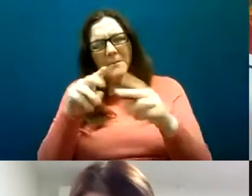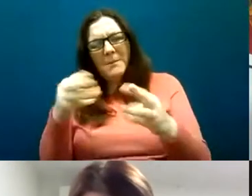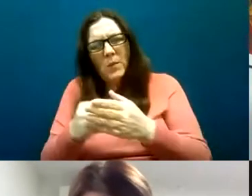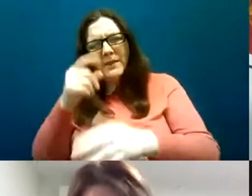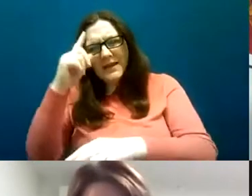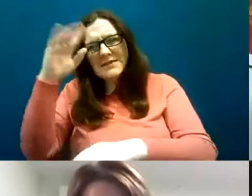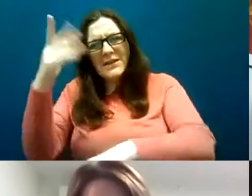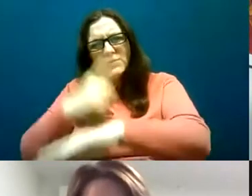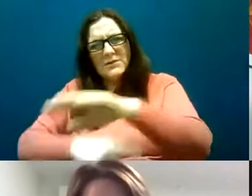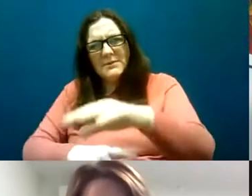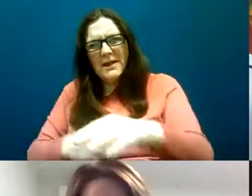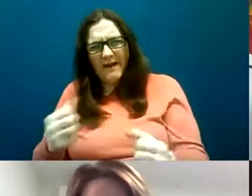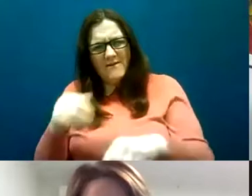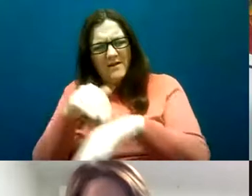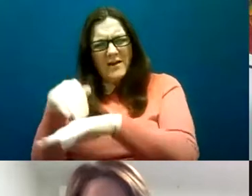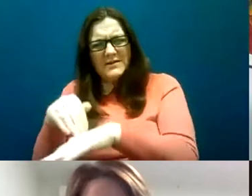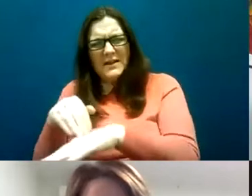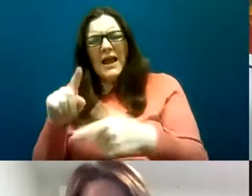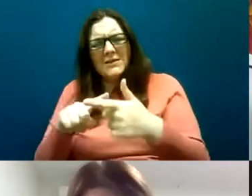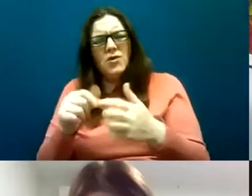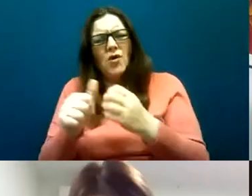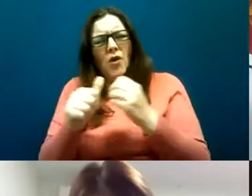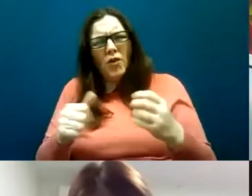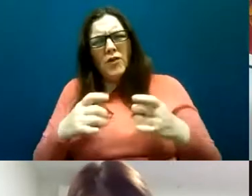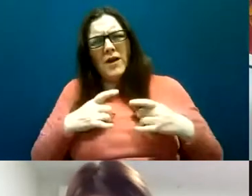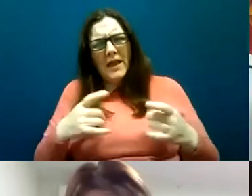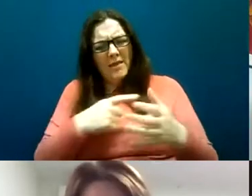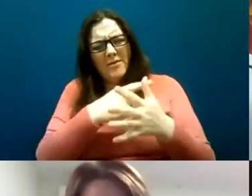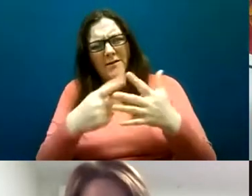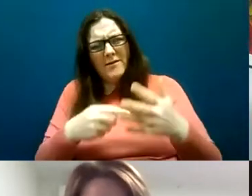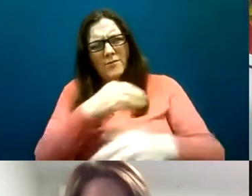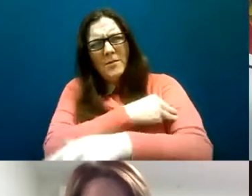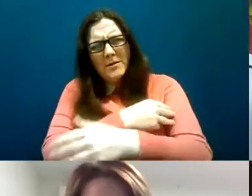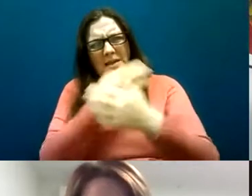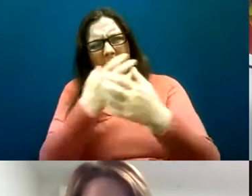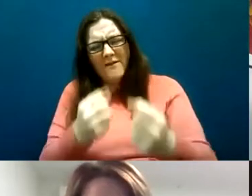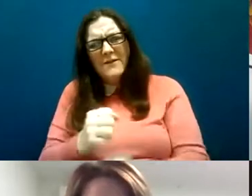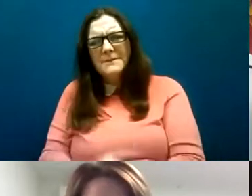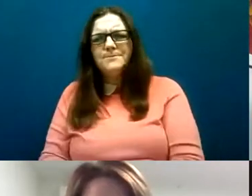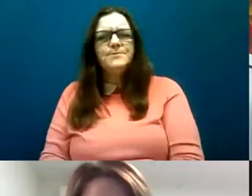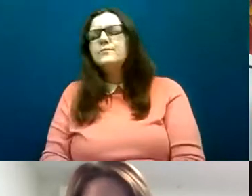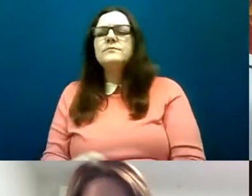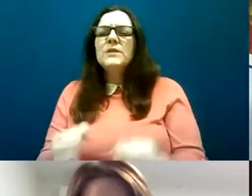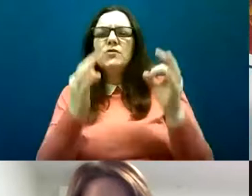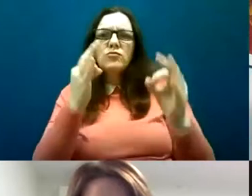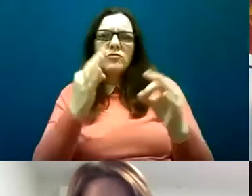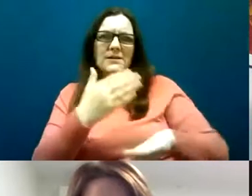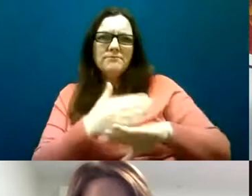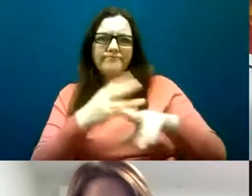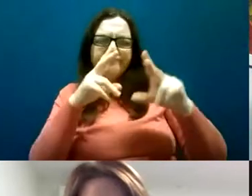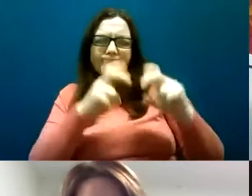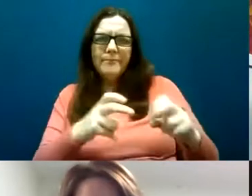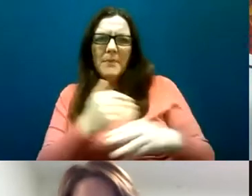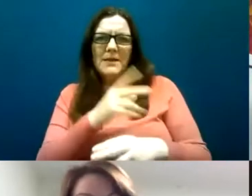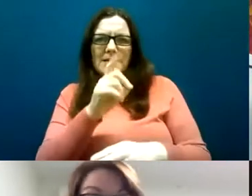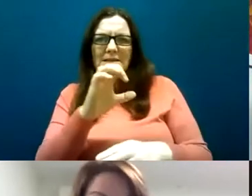that complexity of needing comorbidities that need to be addressed so I think great piece of work by DCU and delighted to